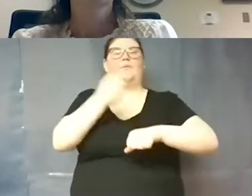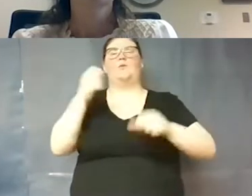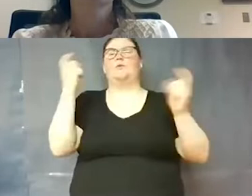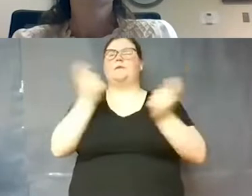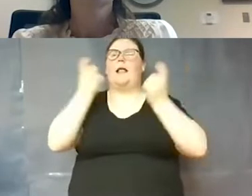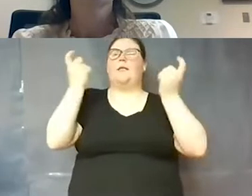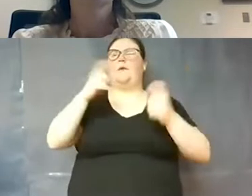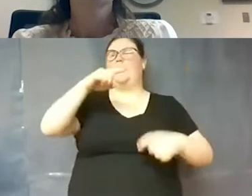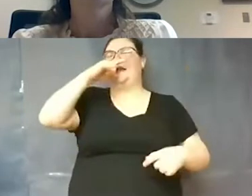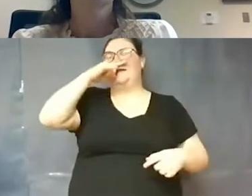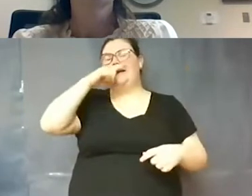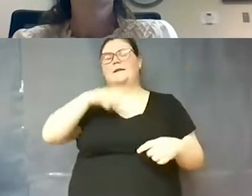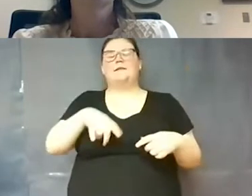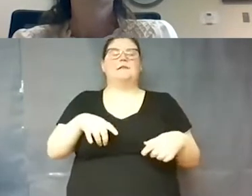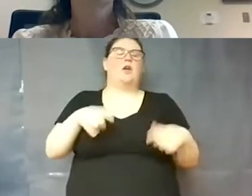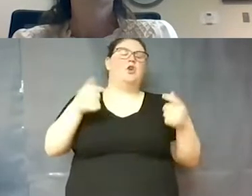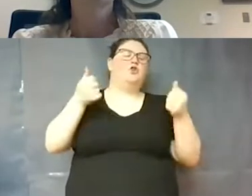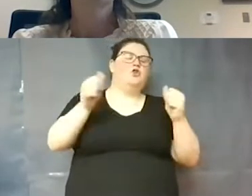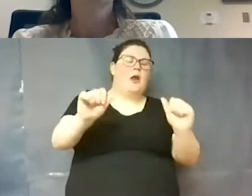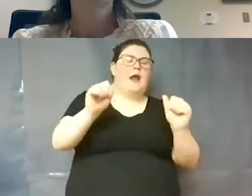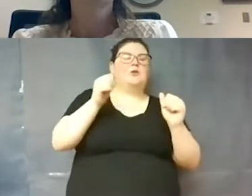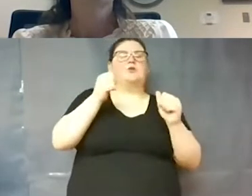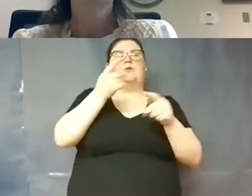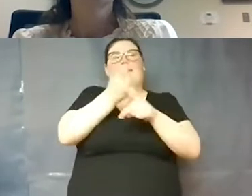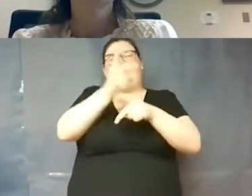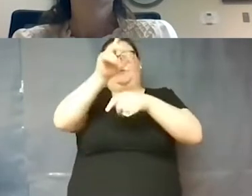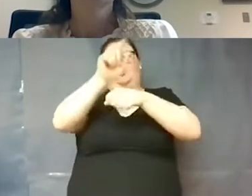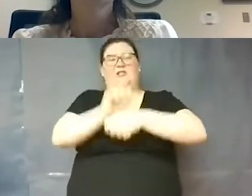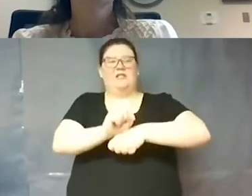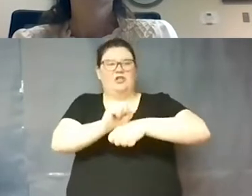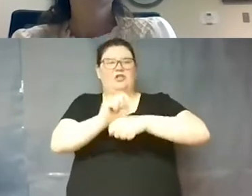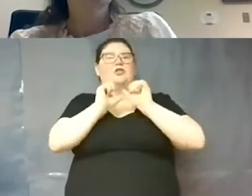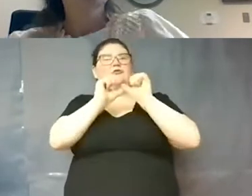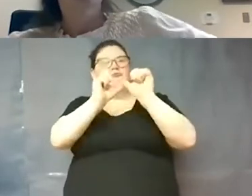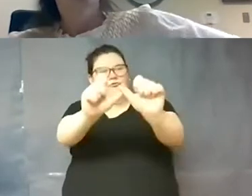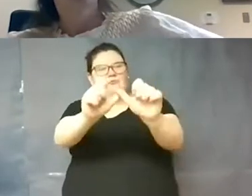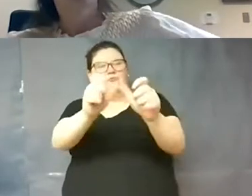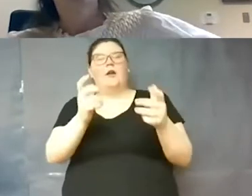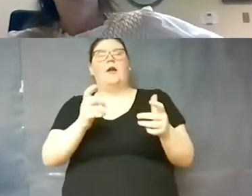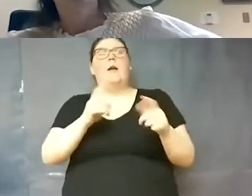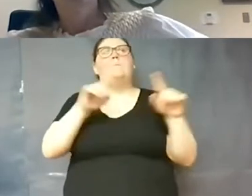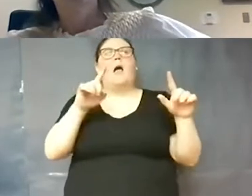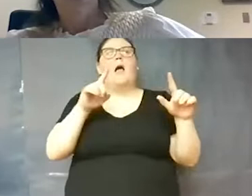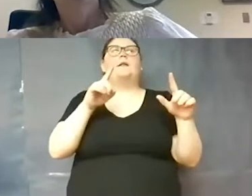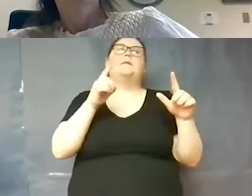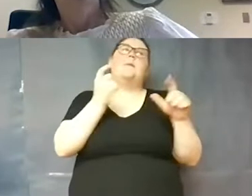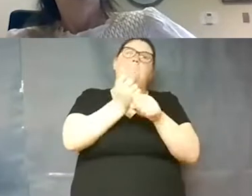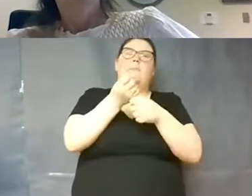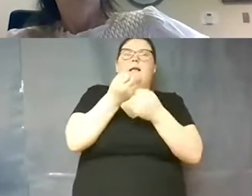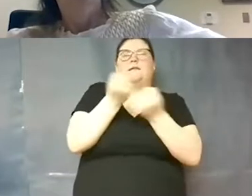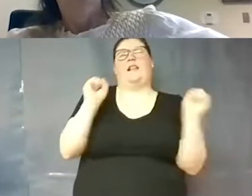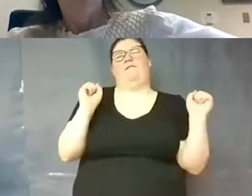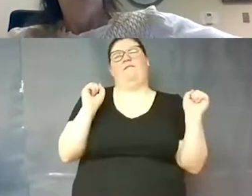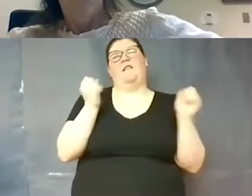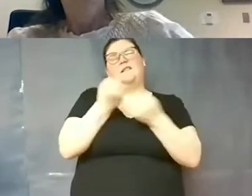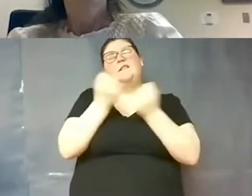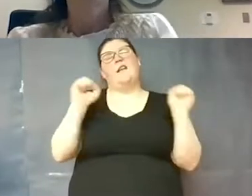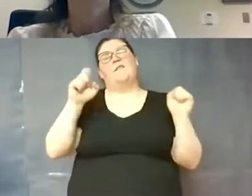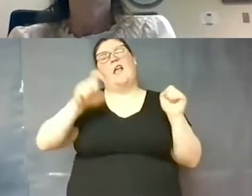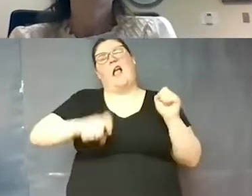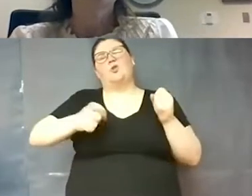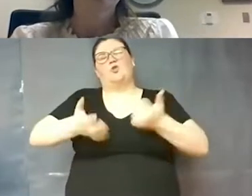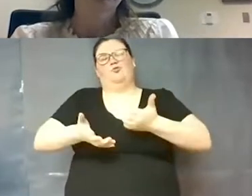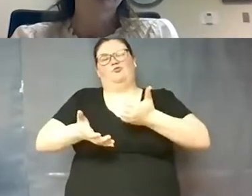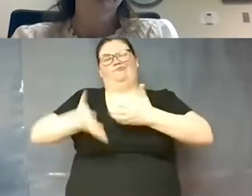kids try to keep the traditions that we have going and then but make it safe i mean safety's got to come at first